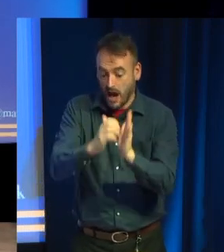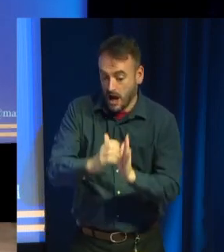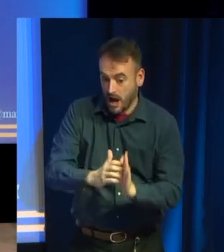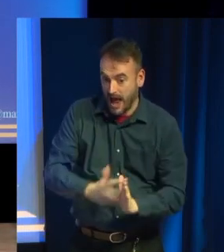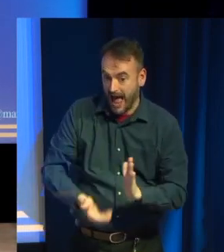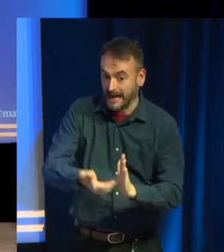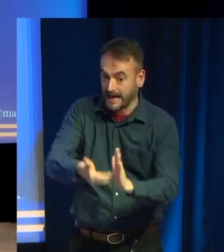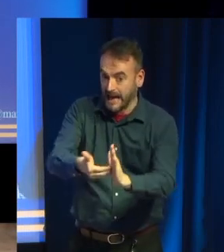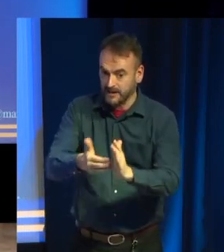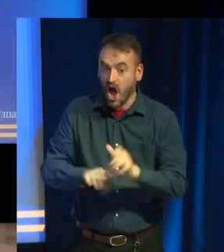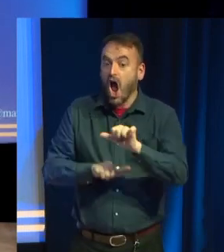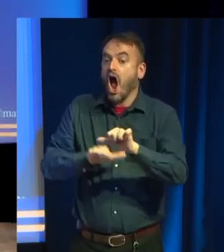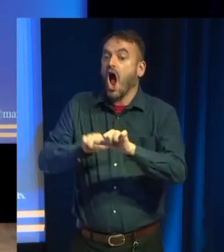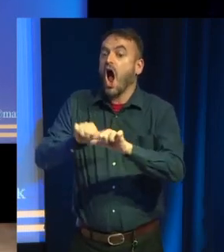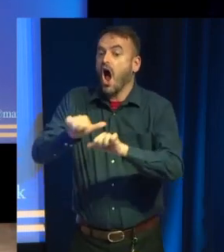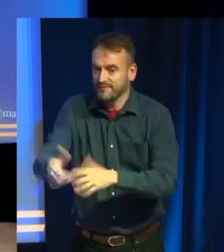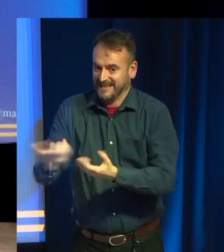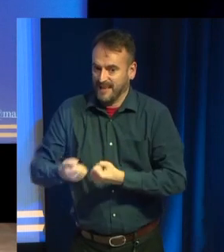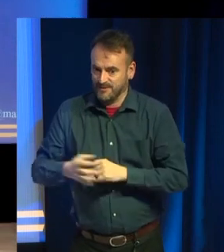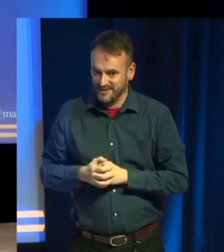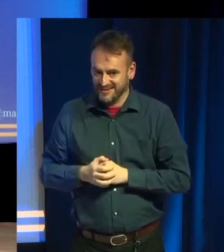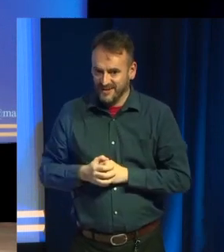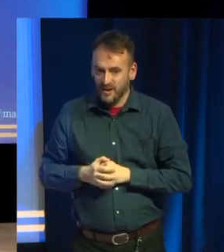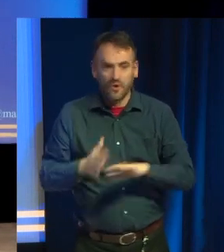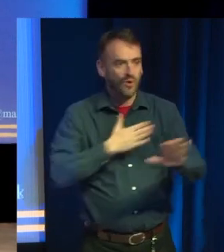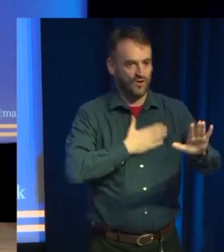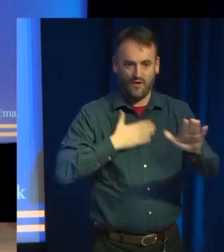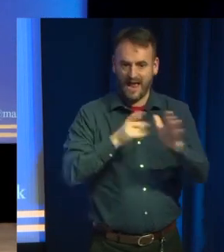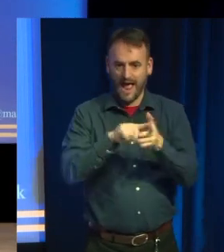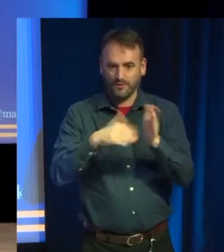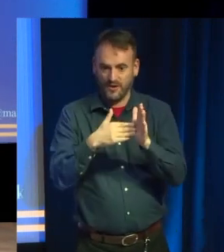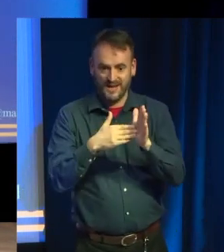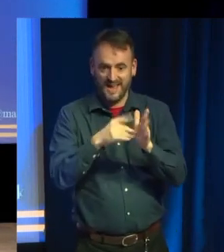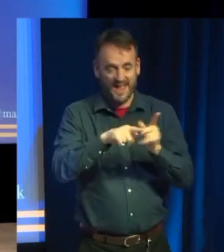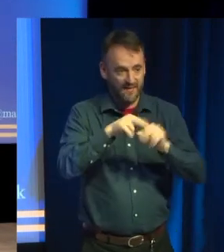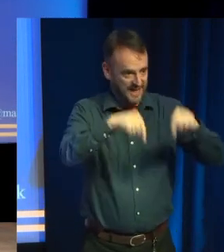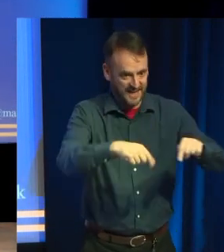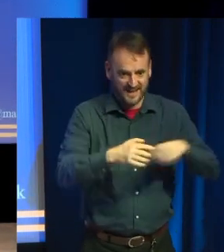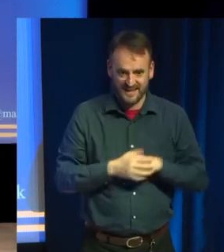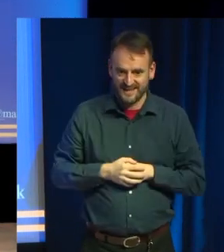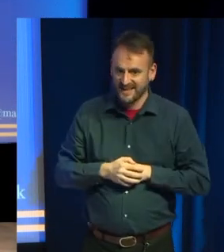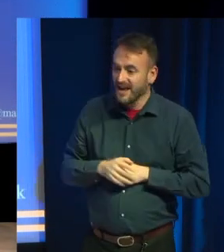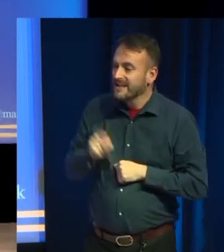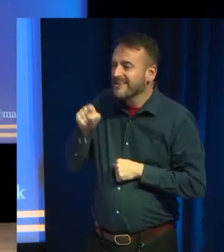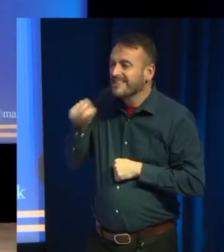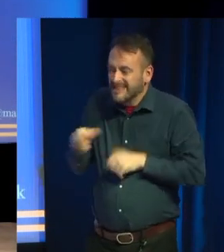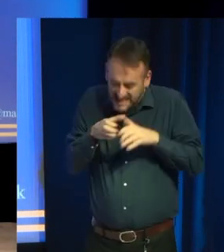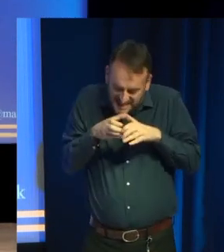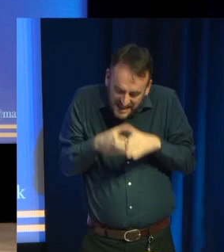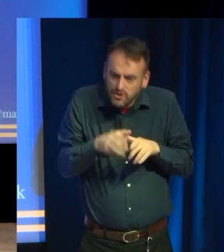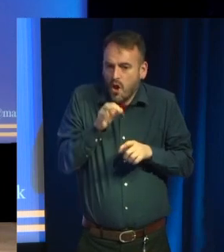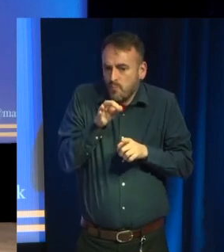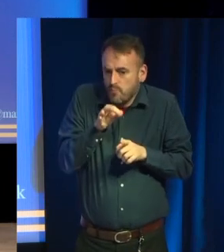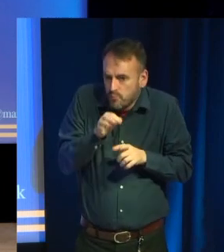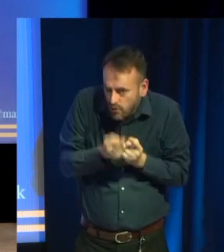And it is an existing franchise, and it's a very niche thing. So, I'm fully aware that it's a niche product on a niche platform using a